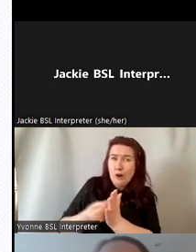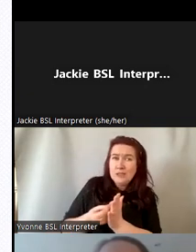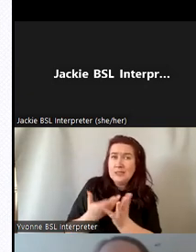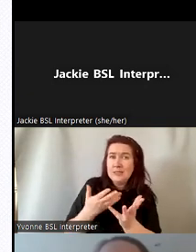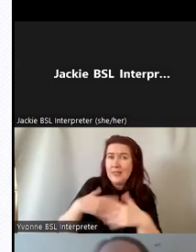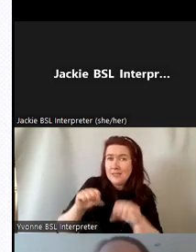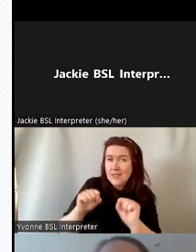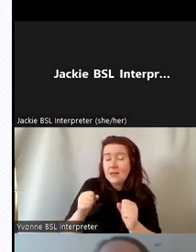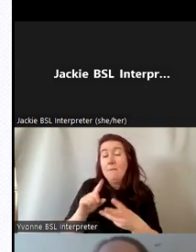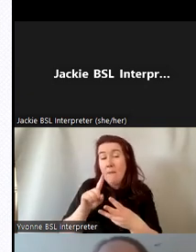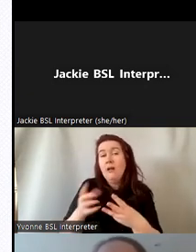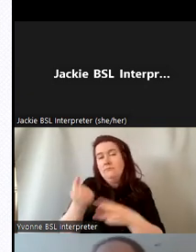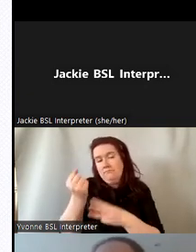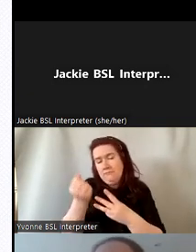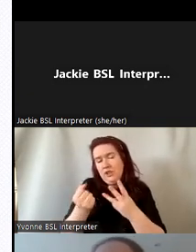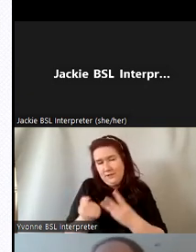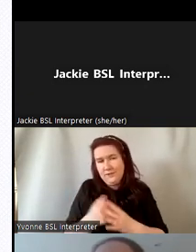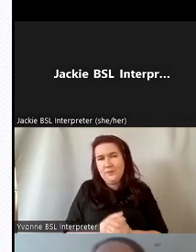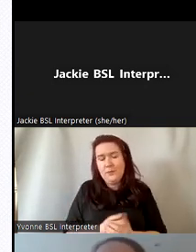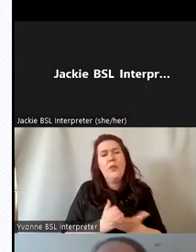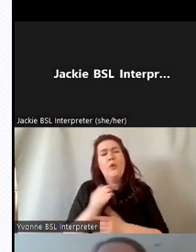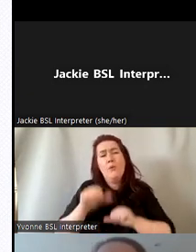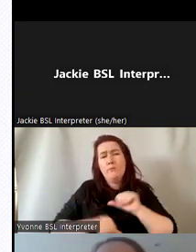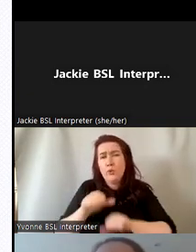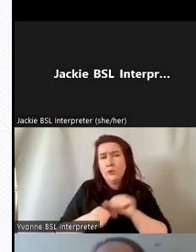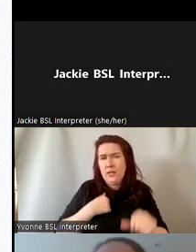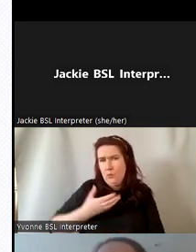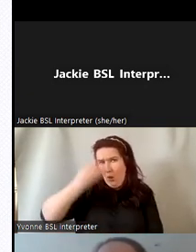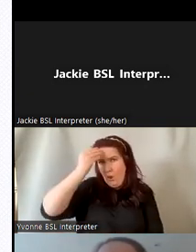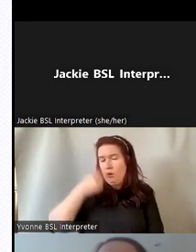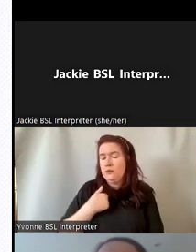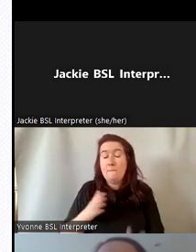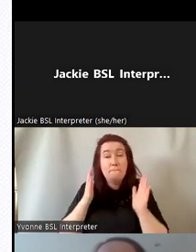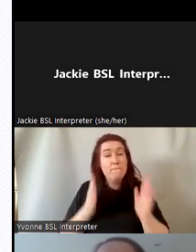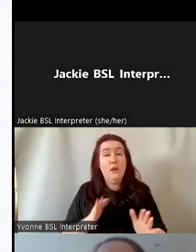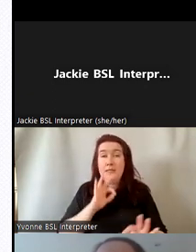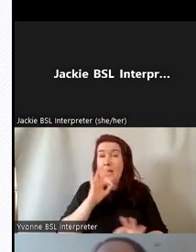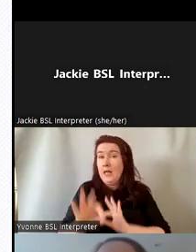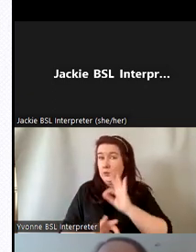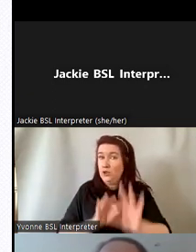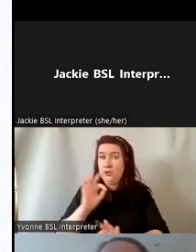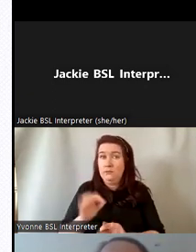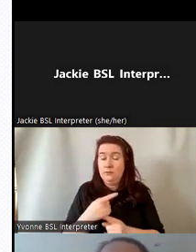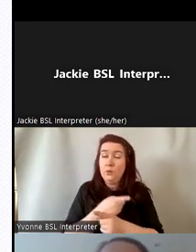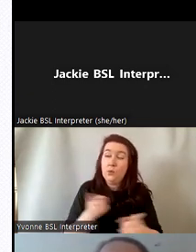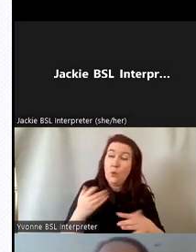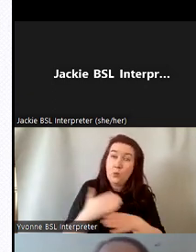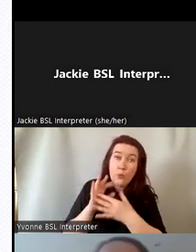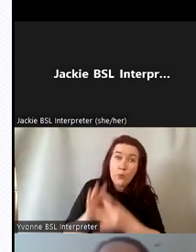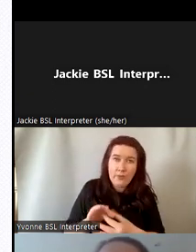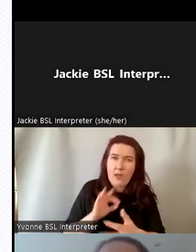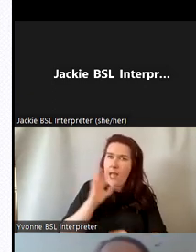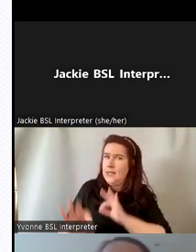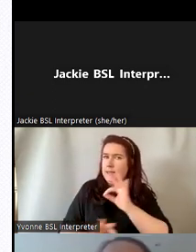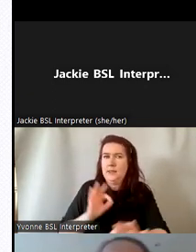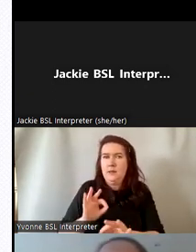and in the process we learned that it was critical to ask questions of the people that we were working with to make sure that we got what